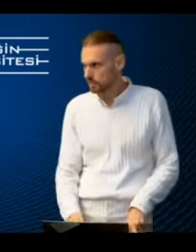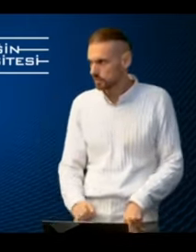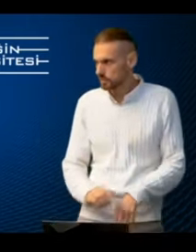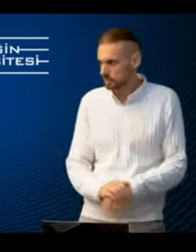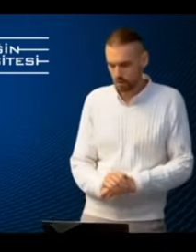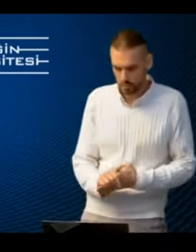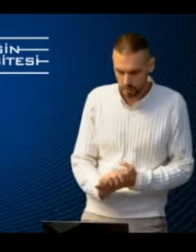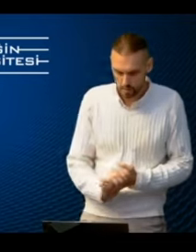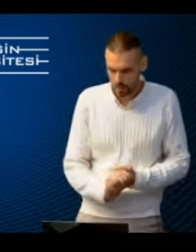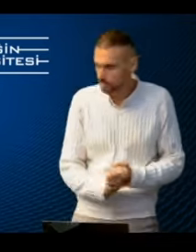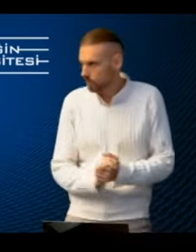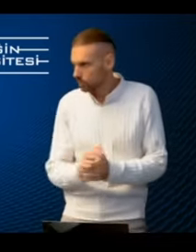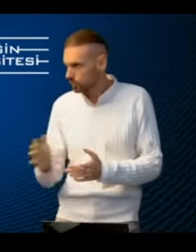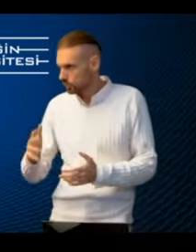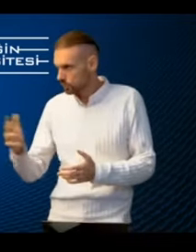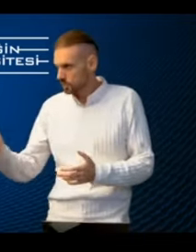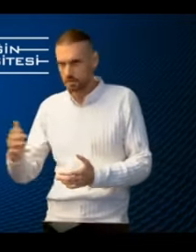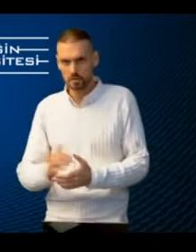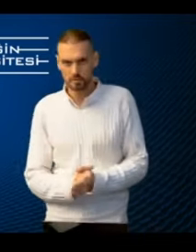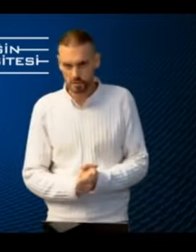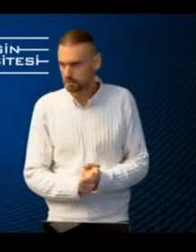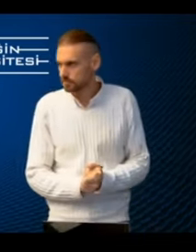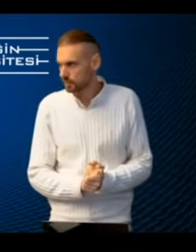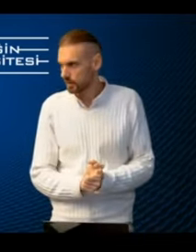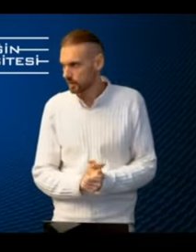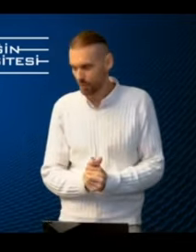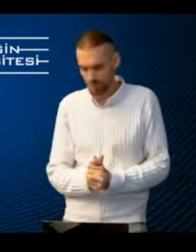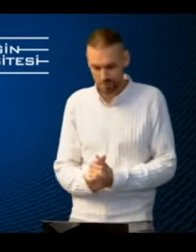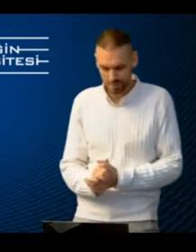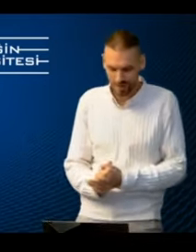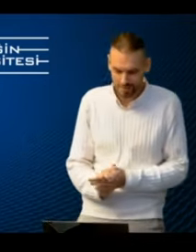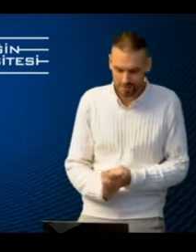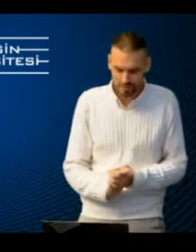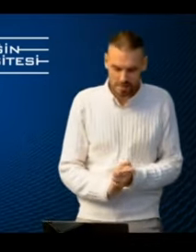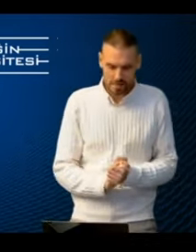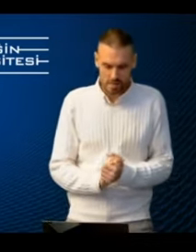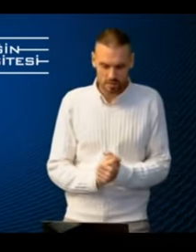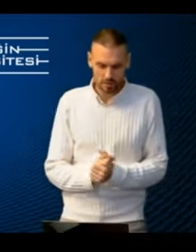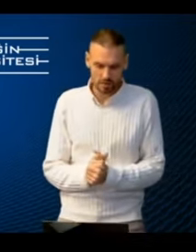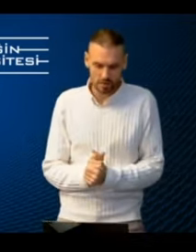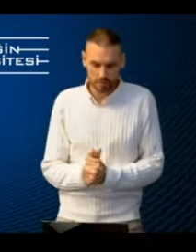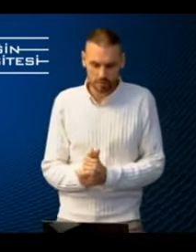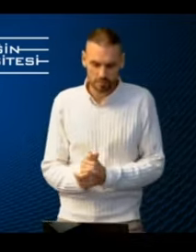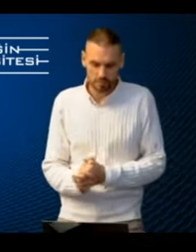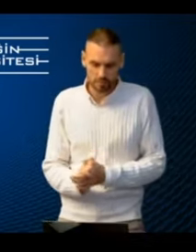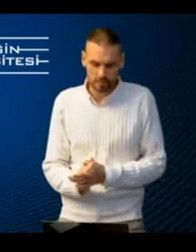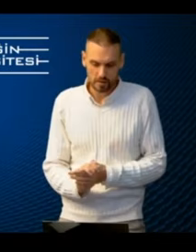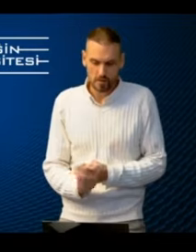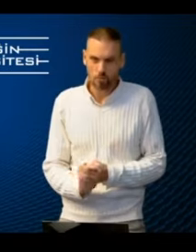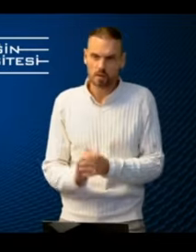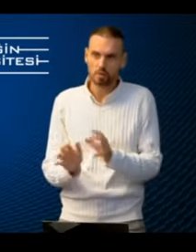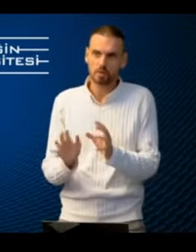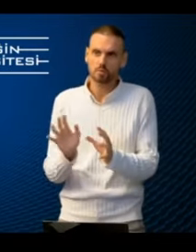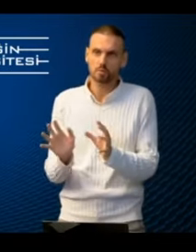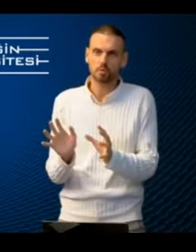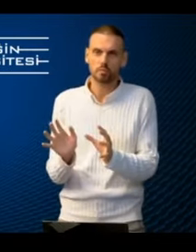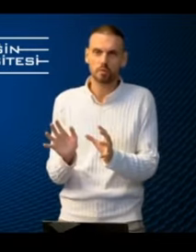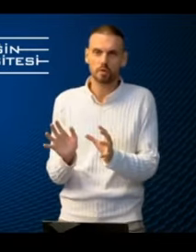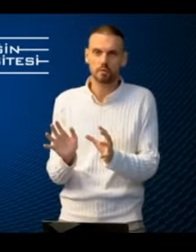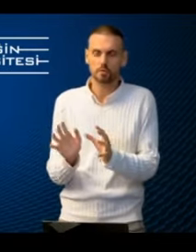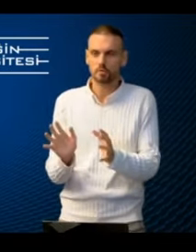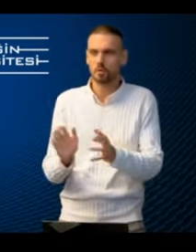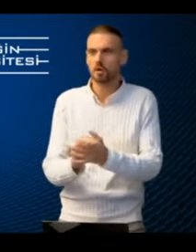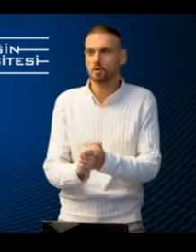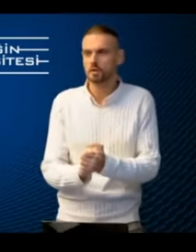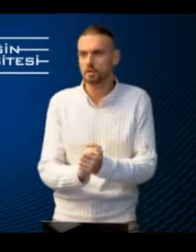left um and cut me off louise if if i go over the line so um one one important